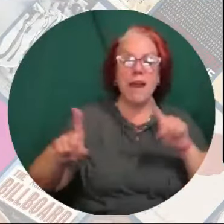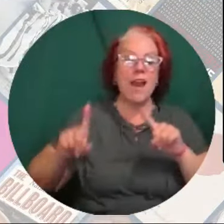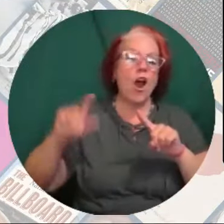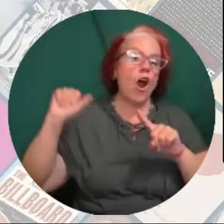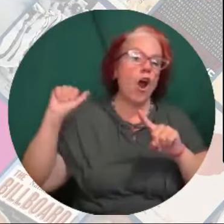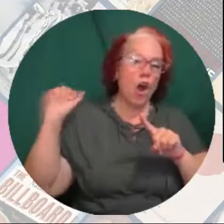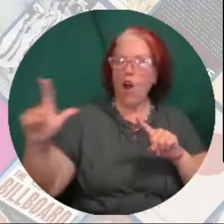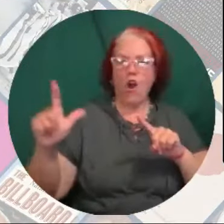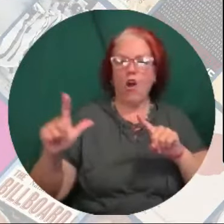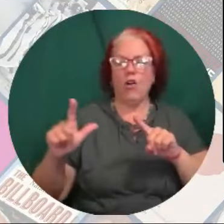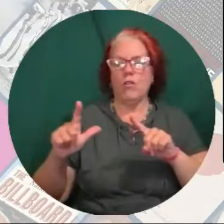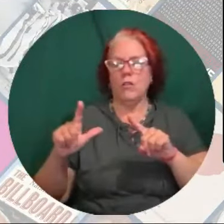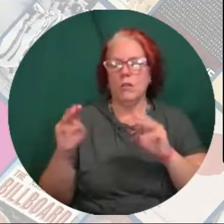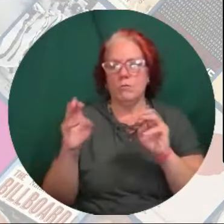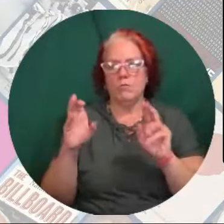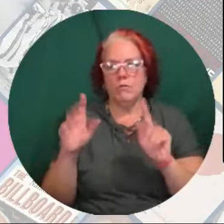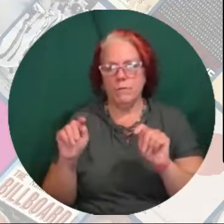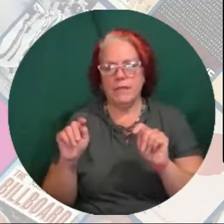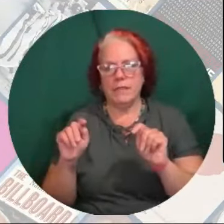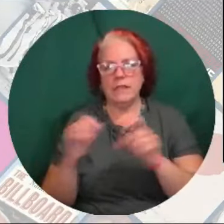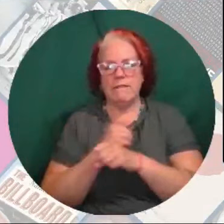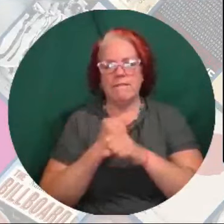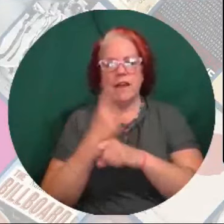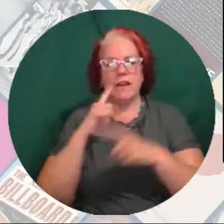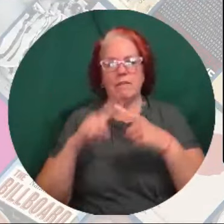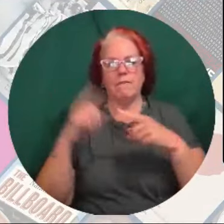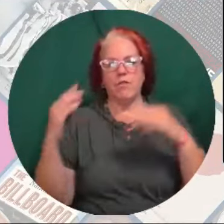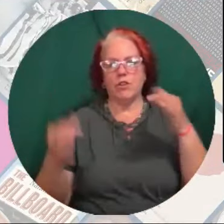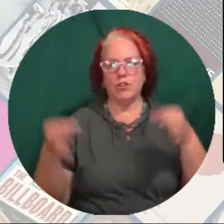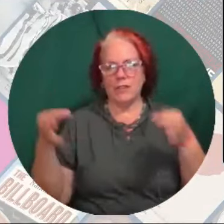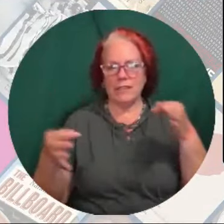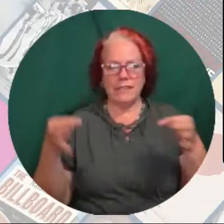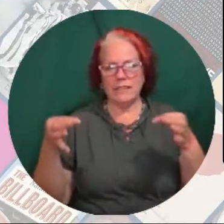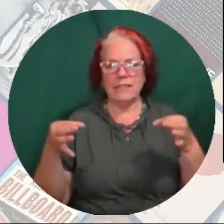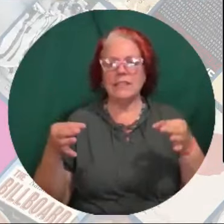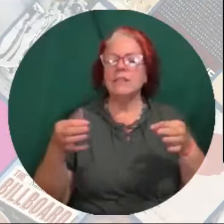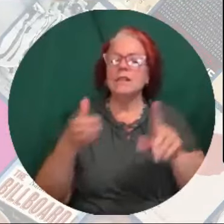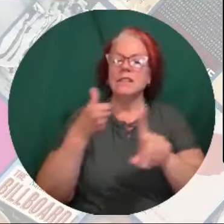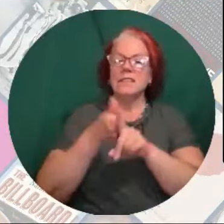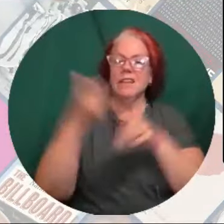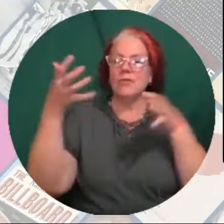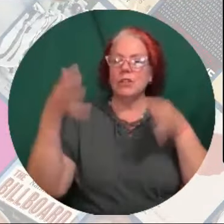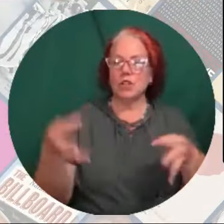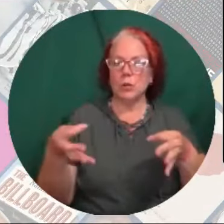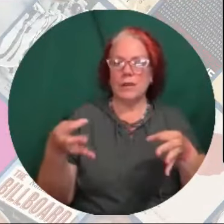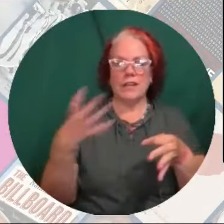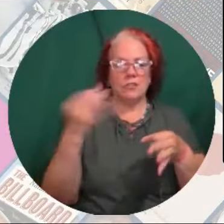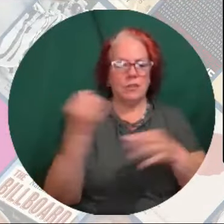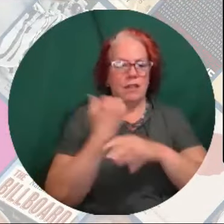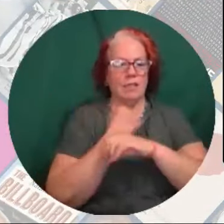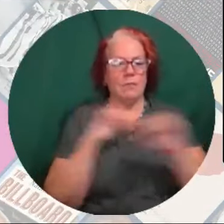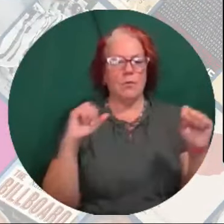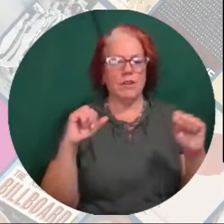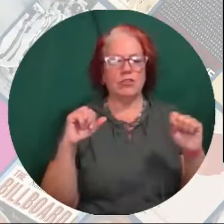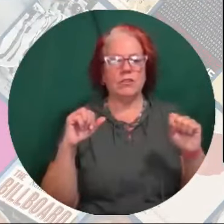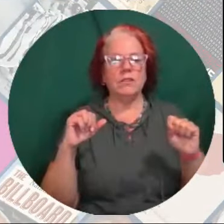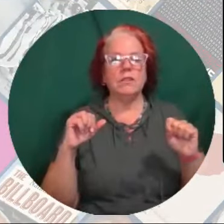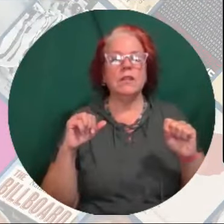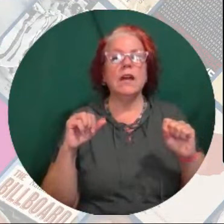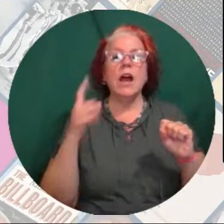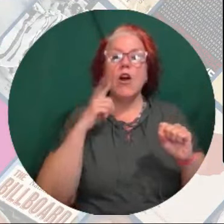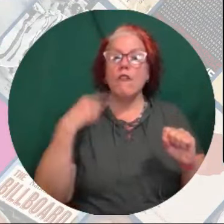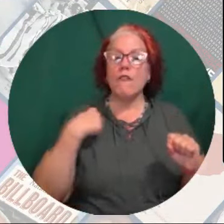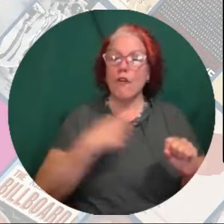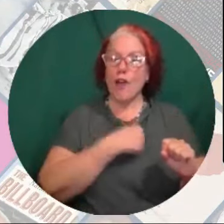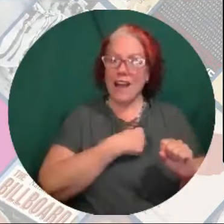all movements fighting for justice, self-determination, and liberation. And for